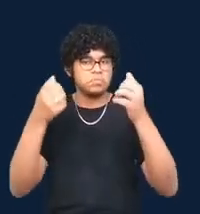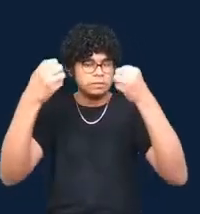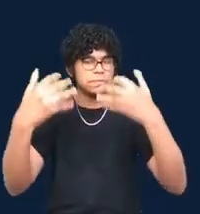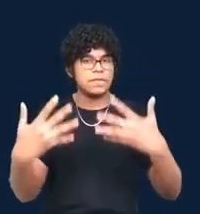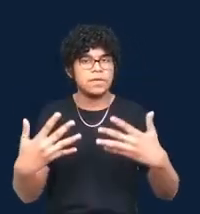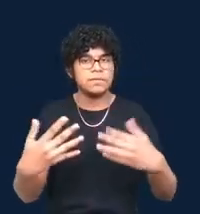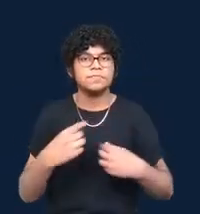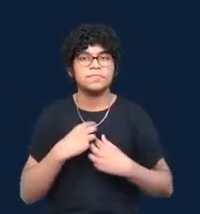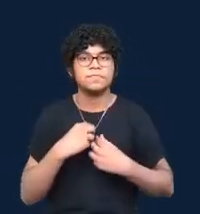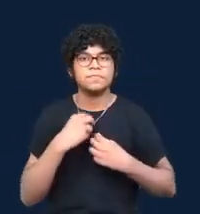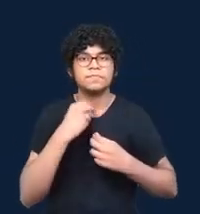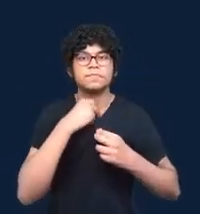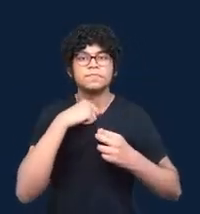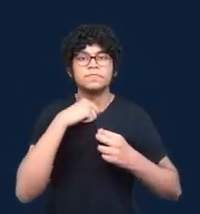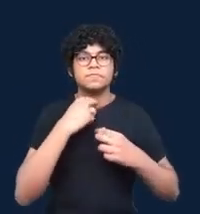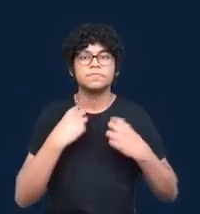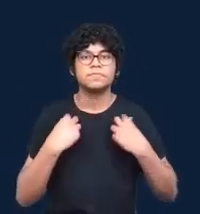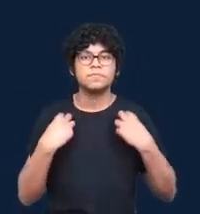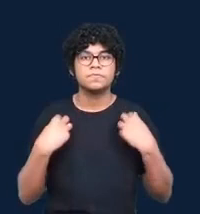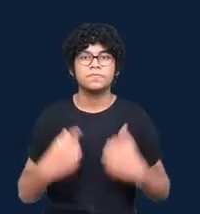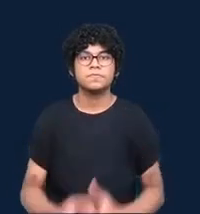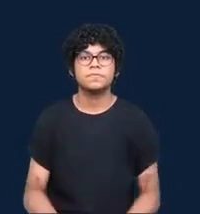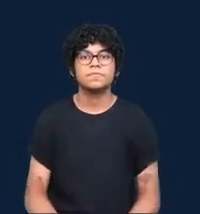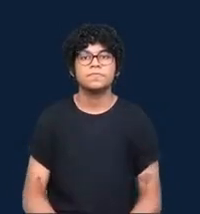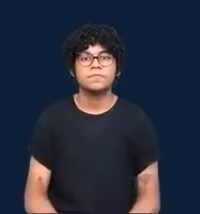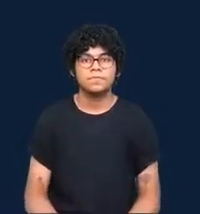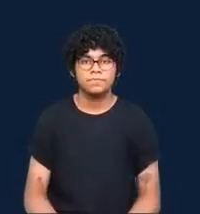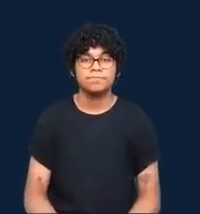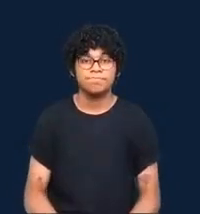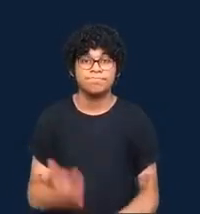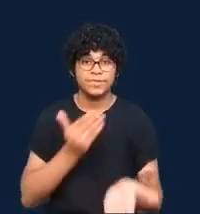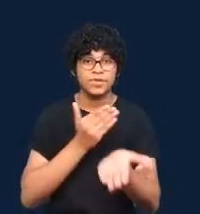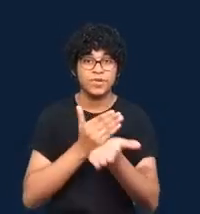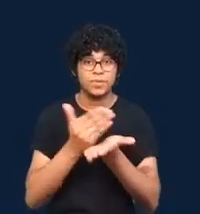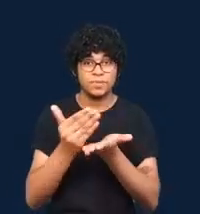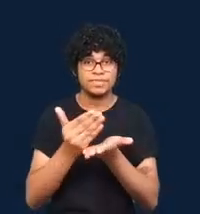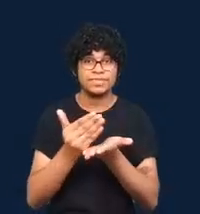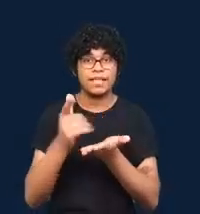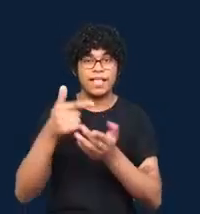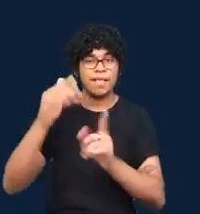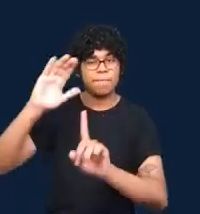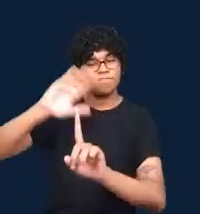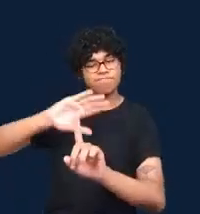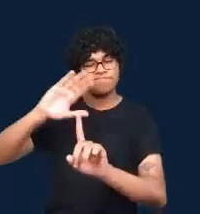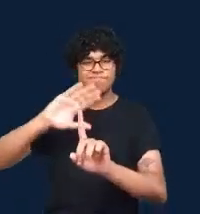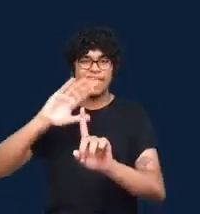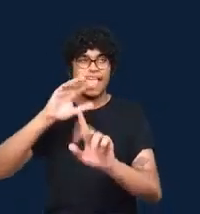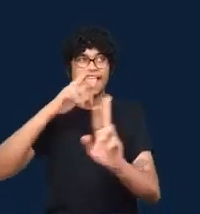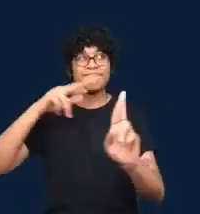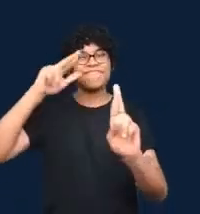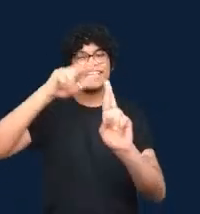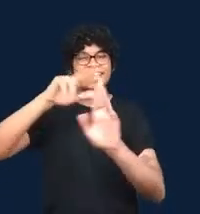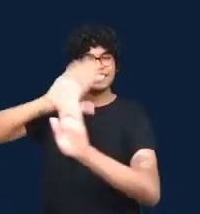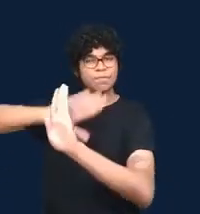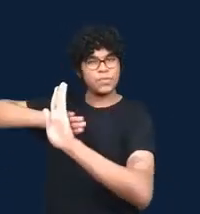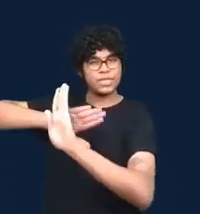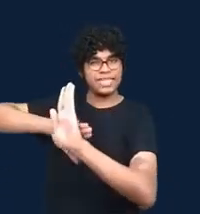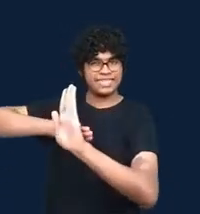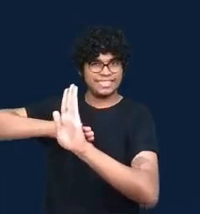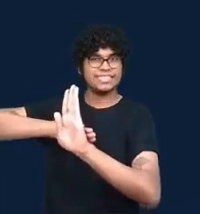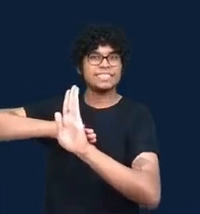So I'll start with a bit of the background that prompted this principle, which is provocatively